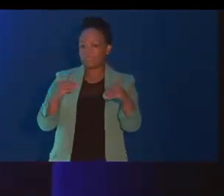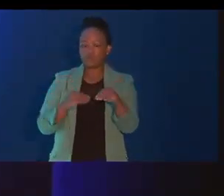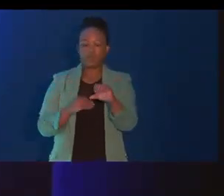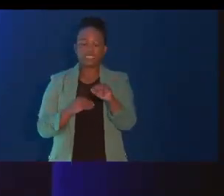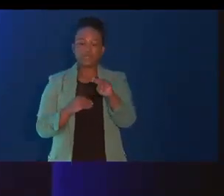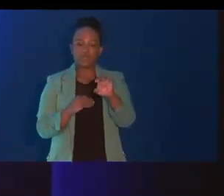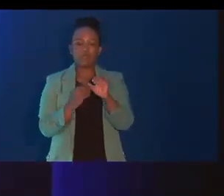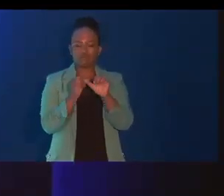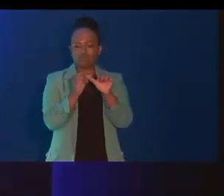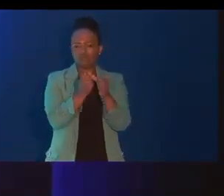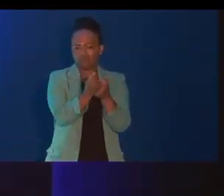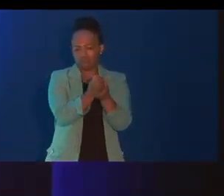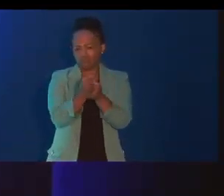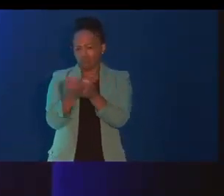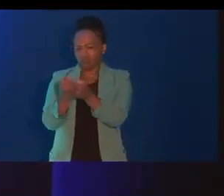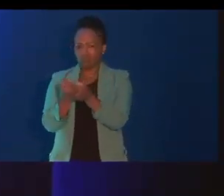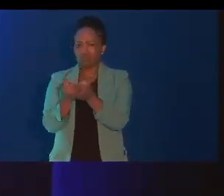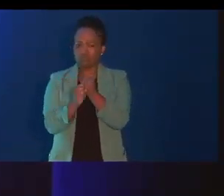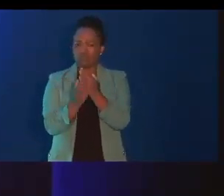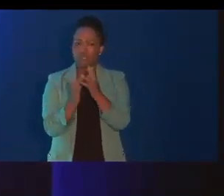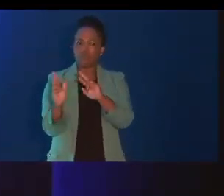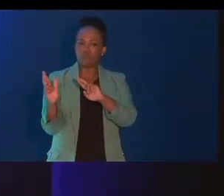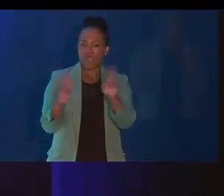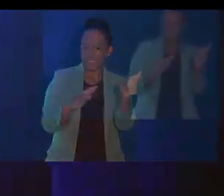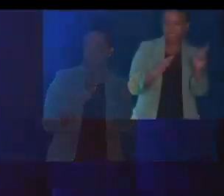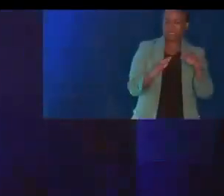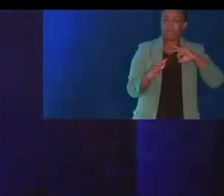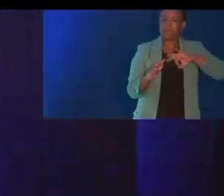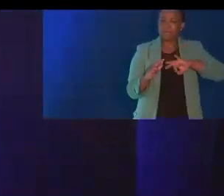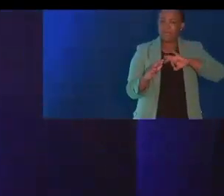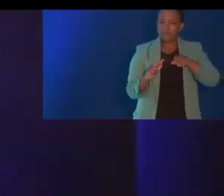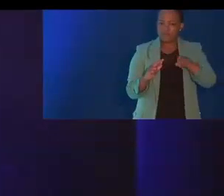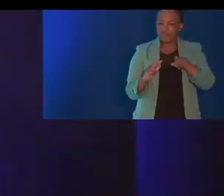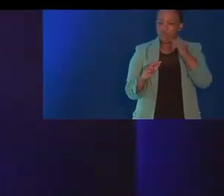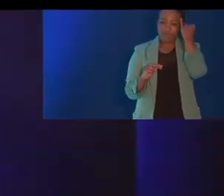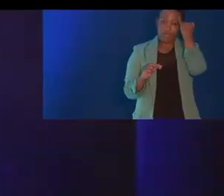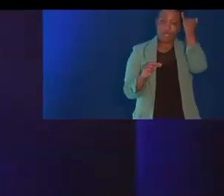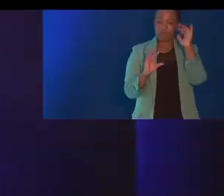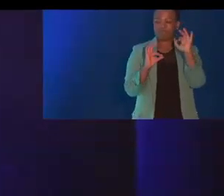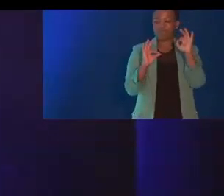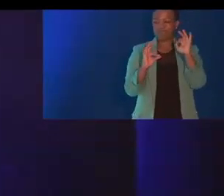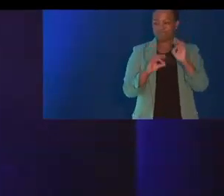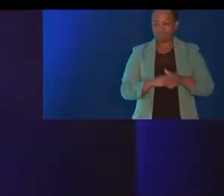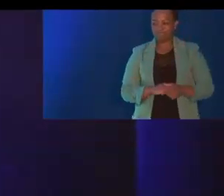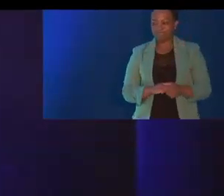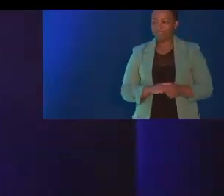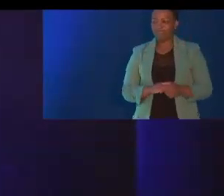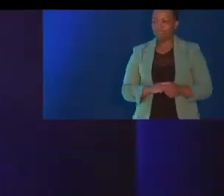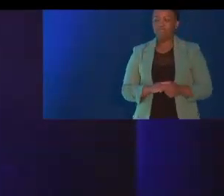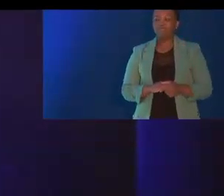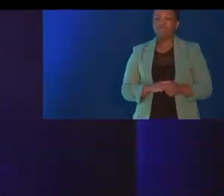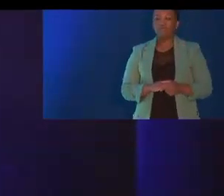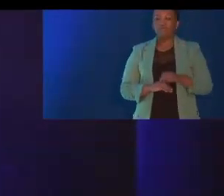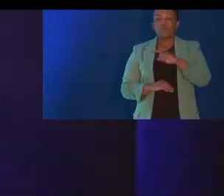to be ready and capable beneficiaries of this local procurement initiative. We must also ensure that